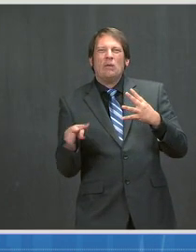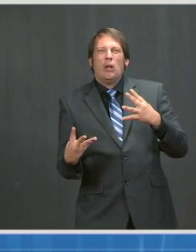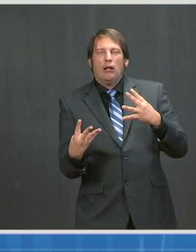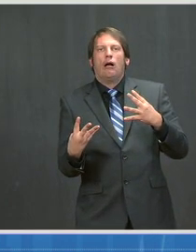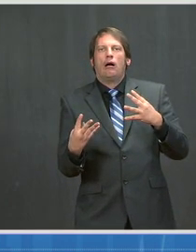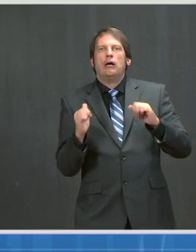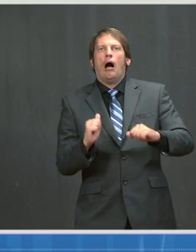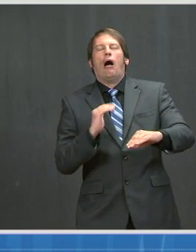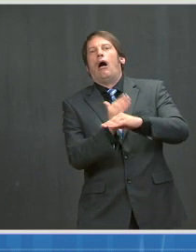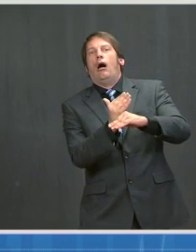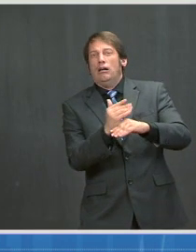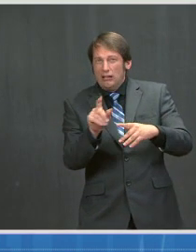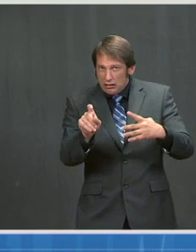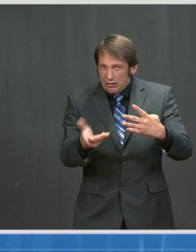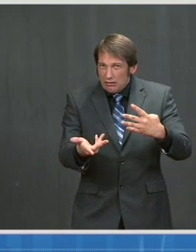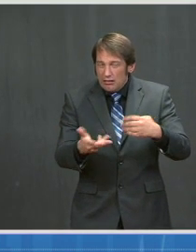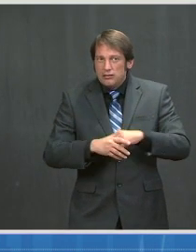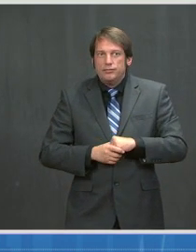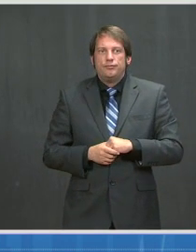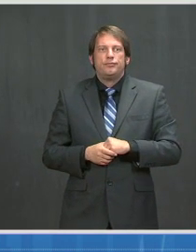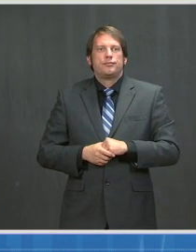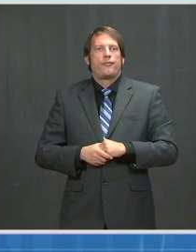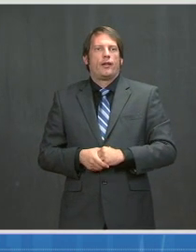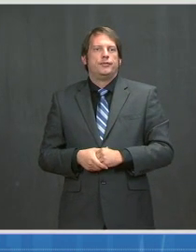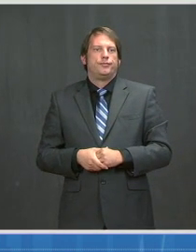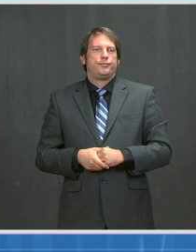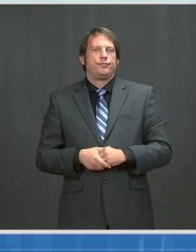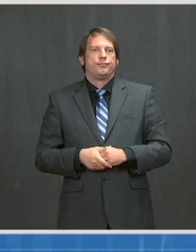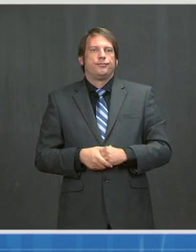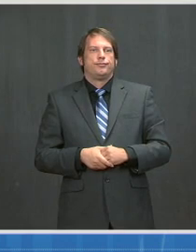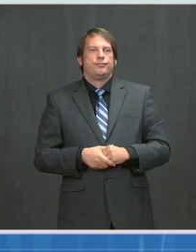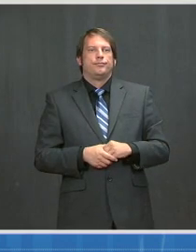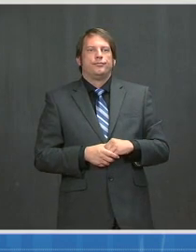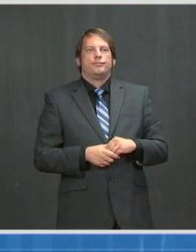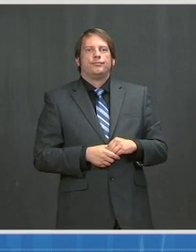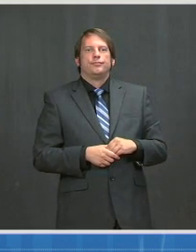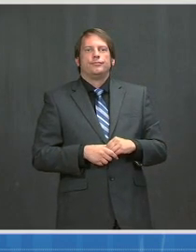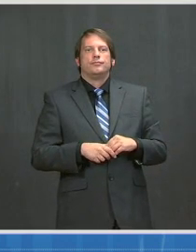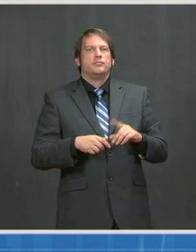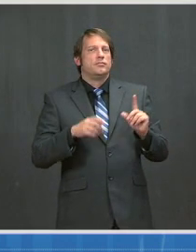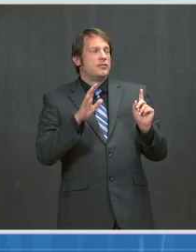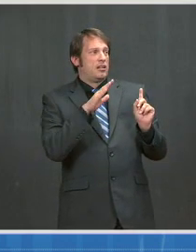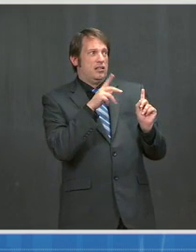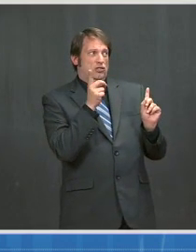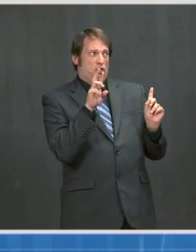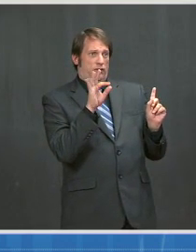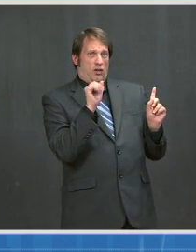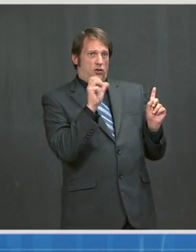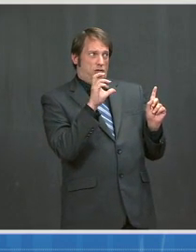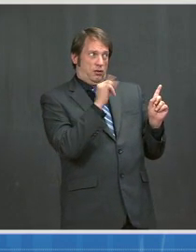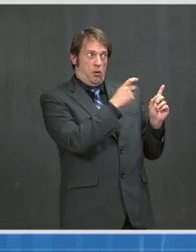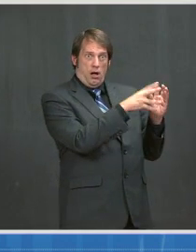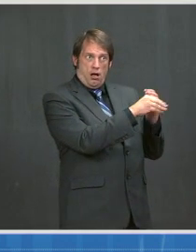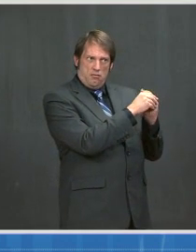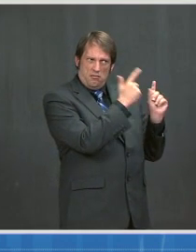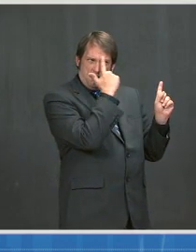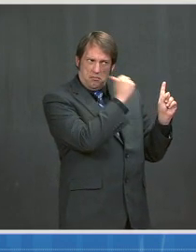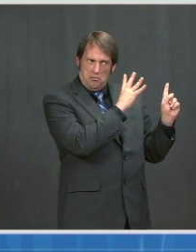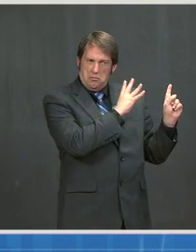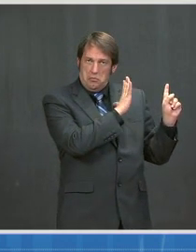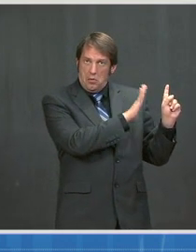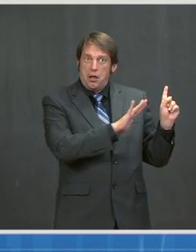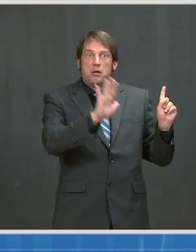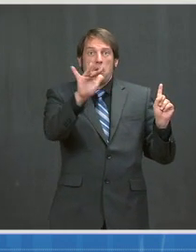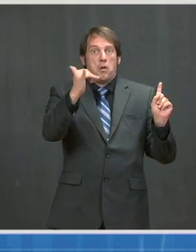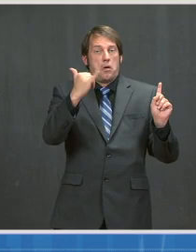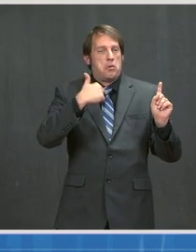Fauci, feel free to add. I mean, first of all, it's important to mention any time discussing the issue at this